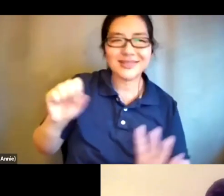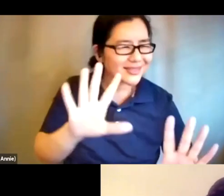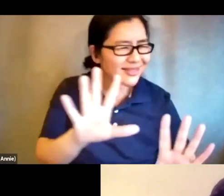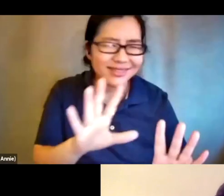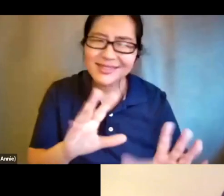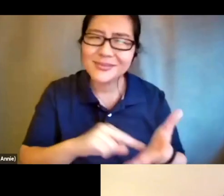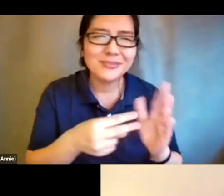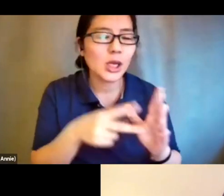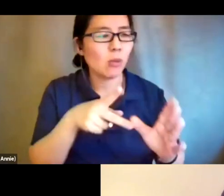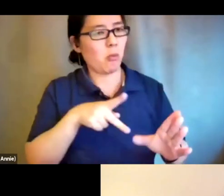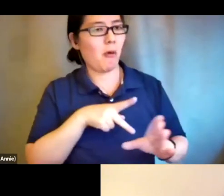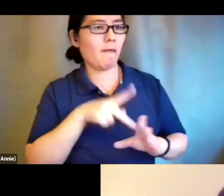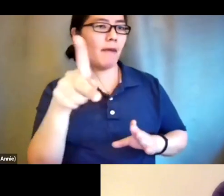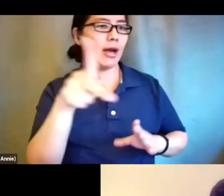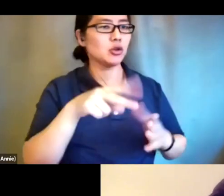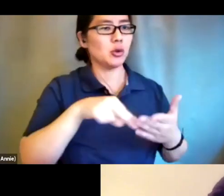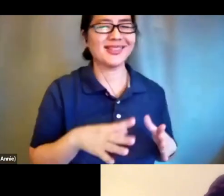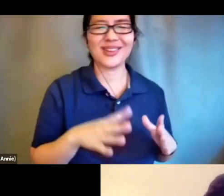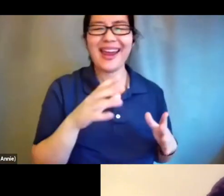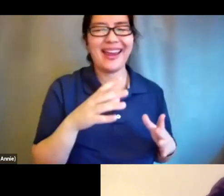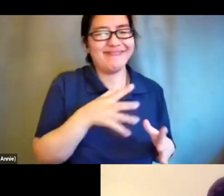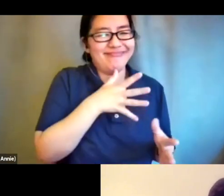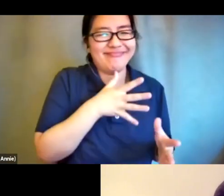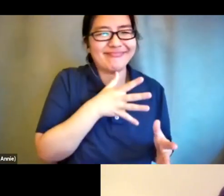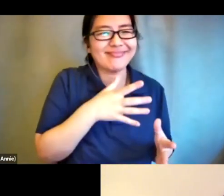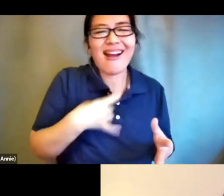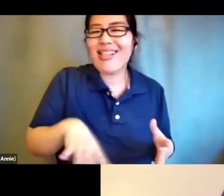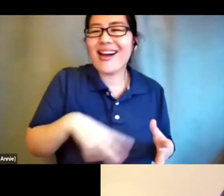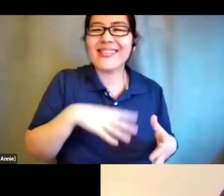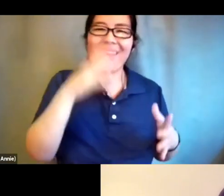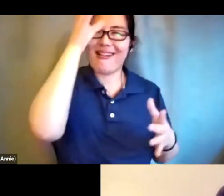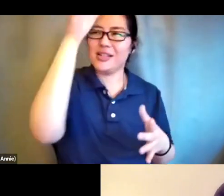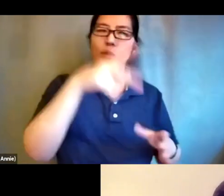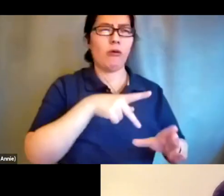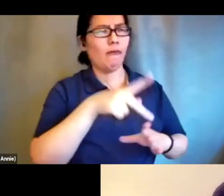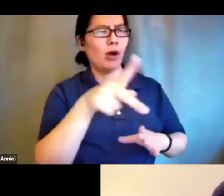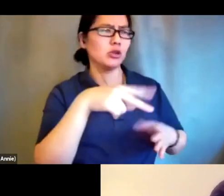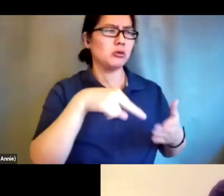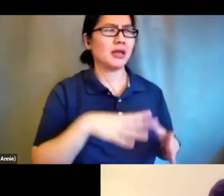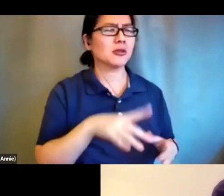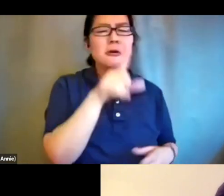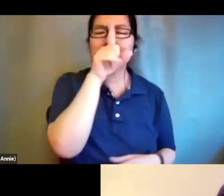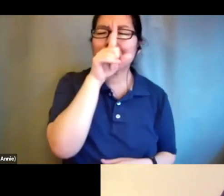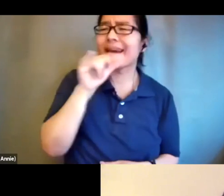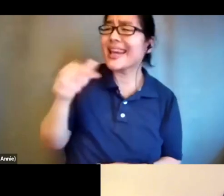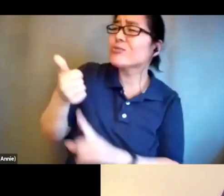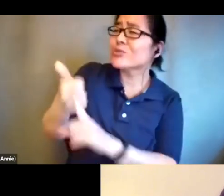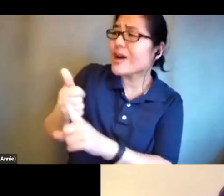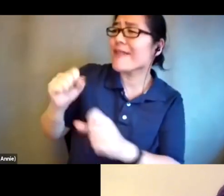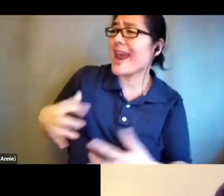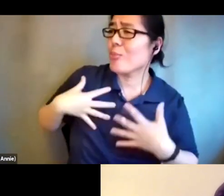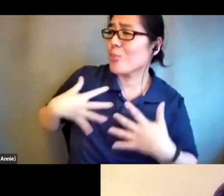concept of professional dancers i think if you can breathe you can dance and so connecting to other bodies in motion